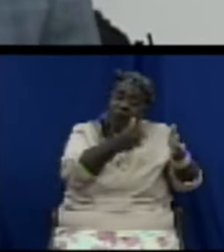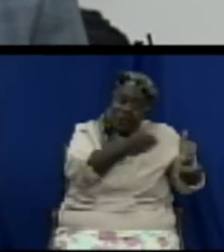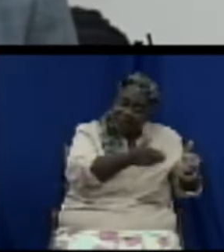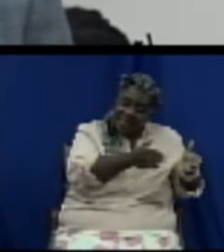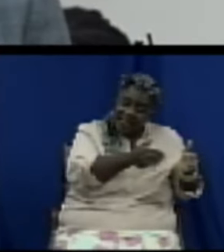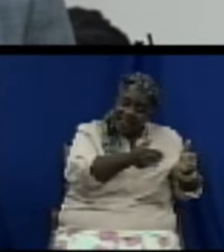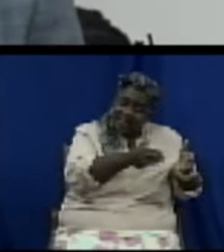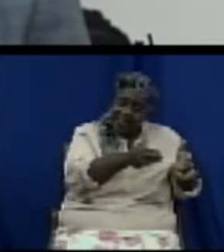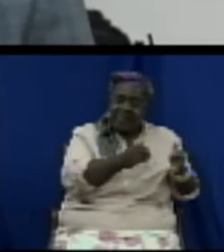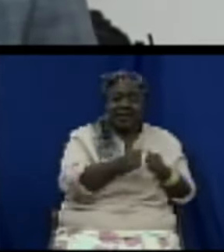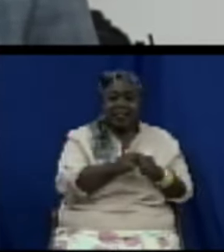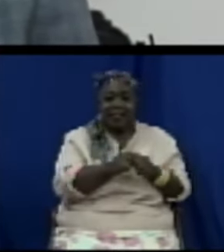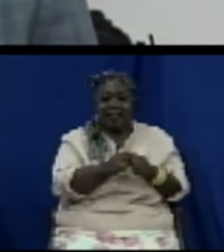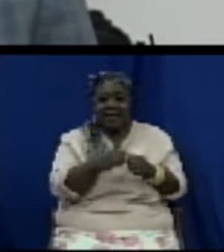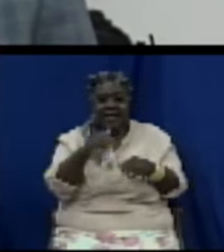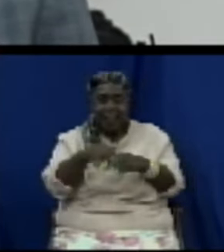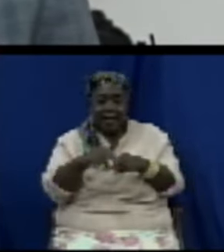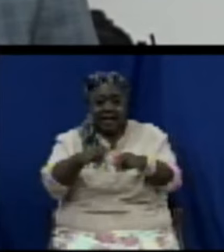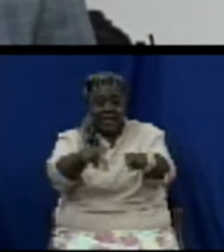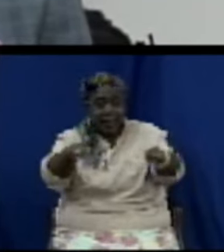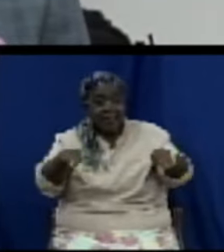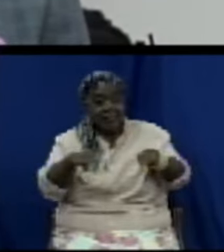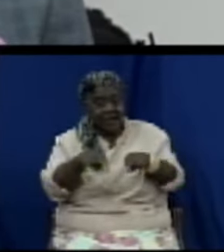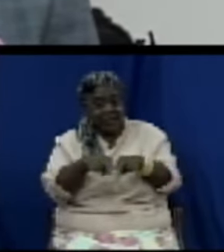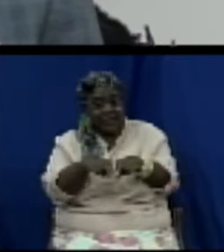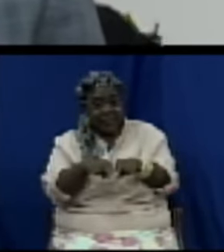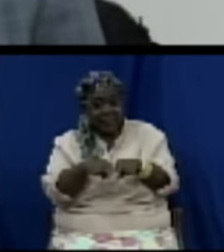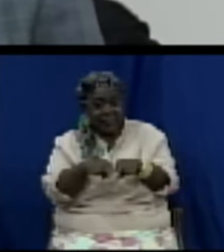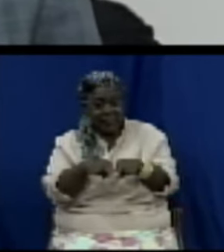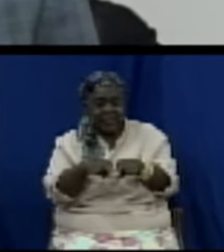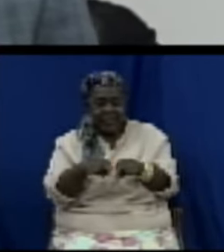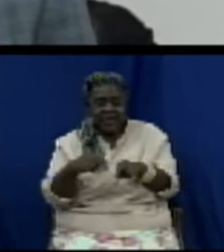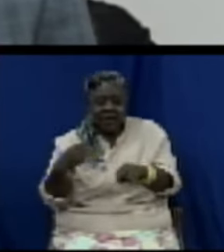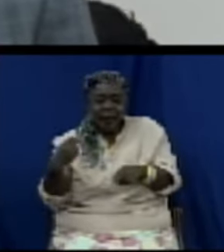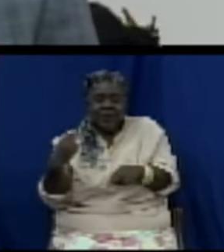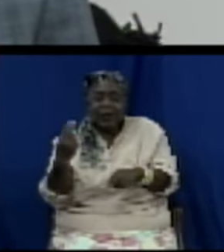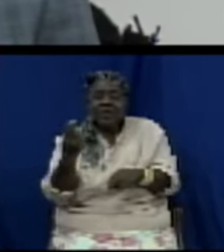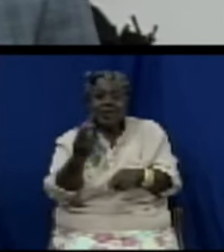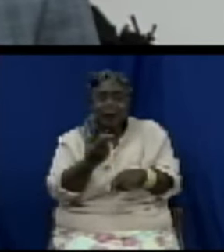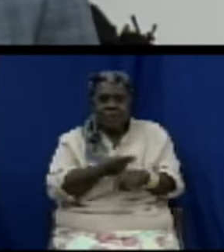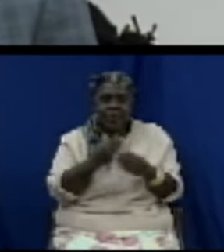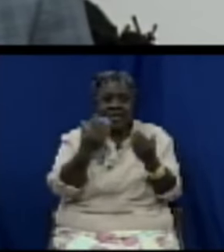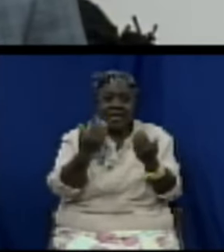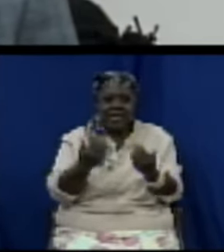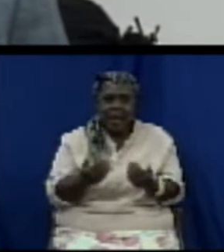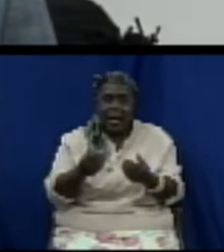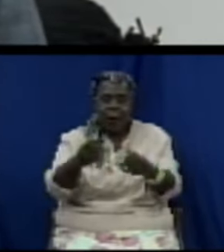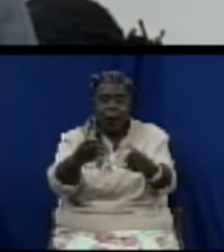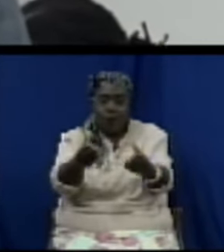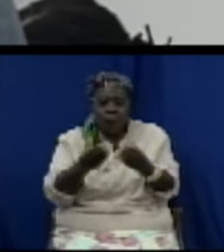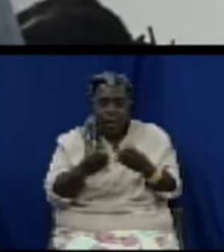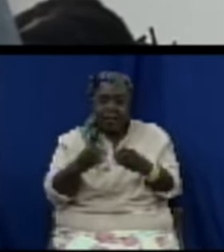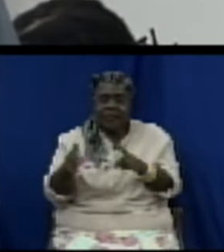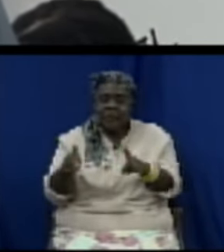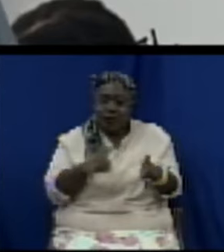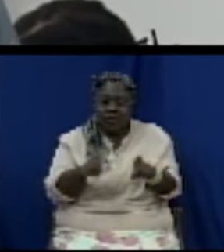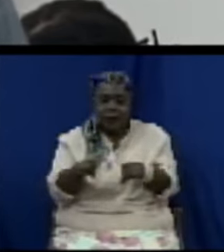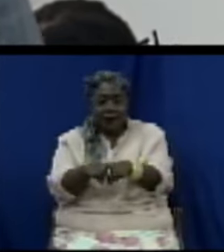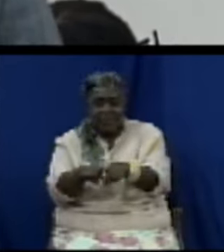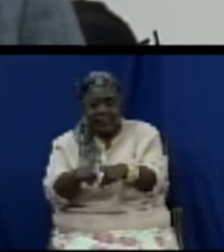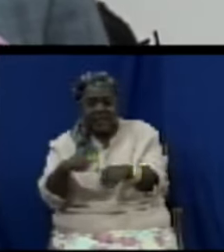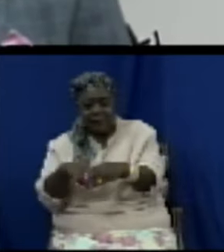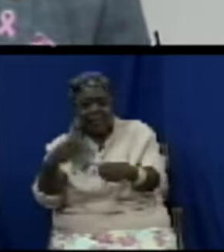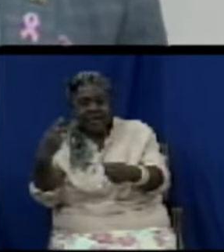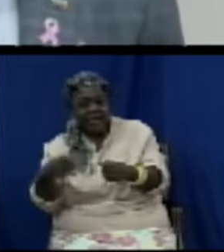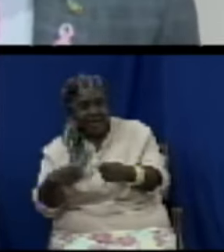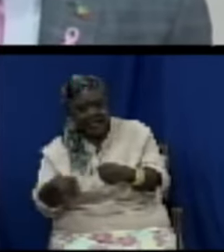youth of St. Kitts and Nevis meet with us at the Marriott Hotel, the ballroom area, where we